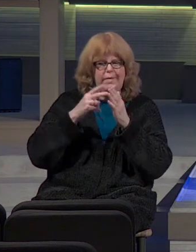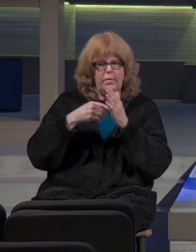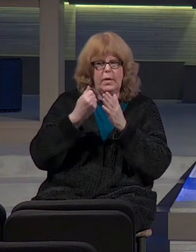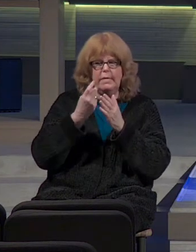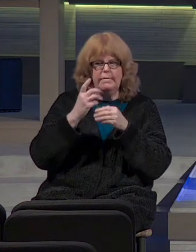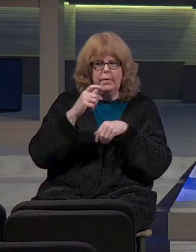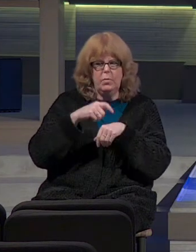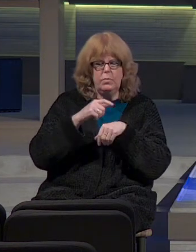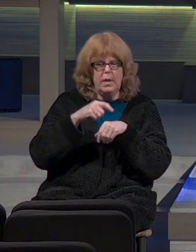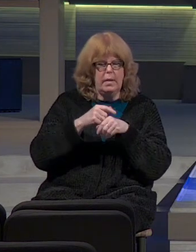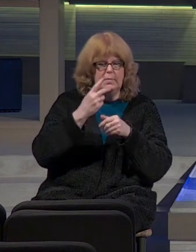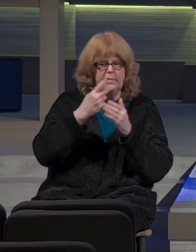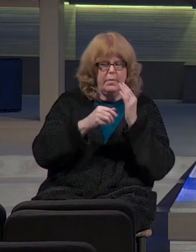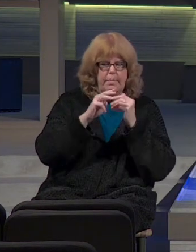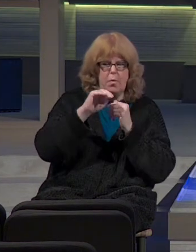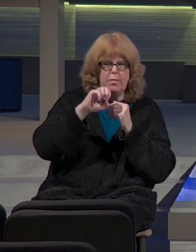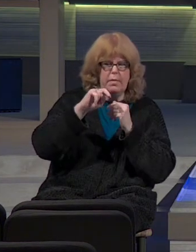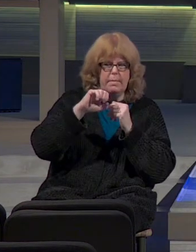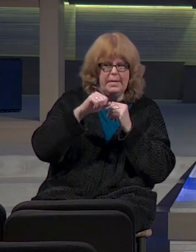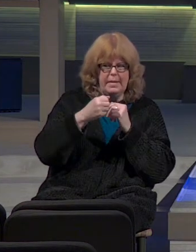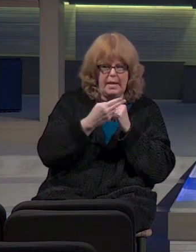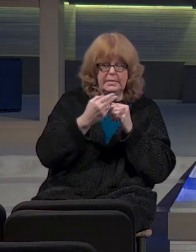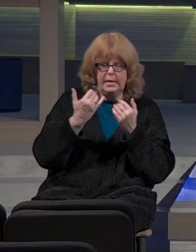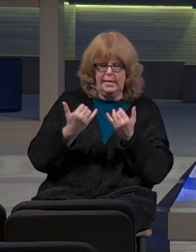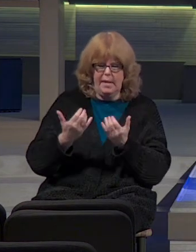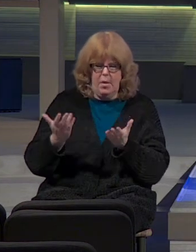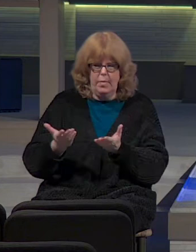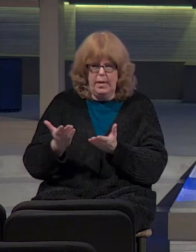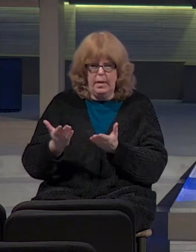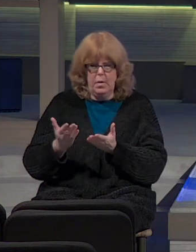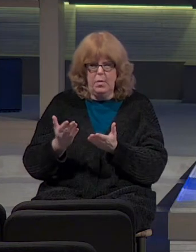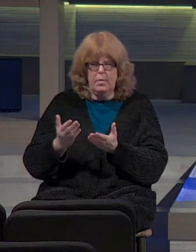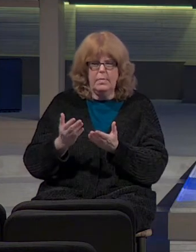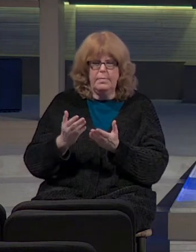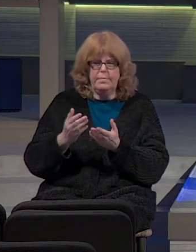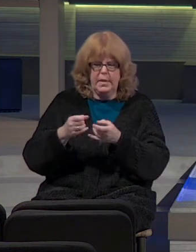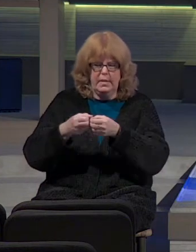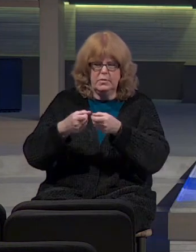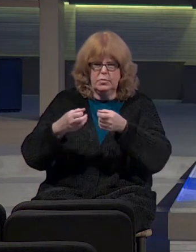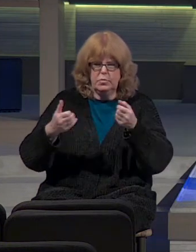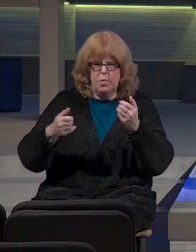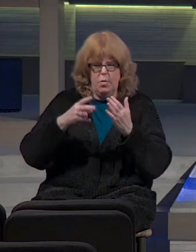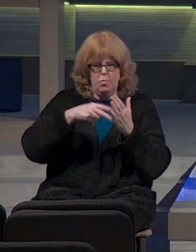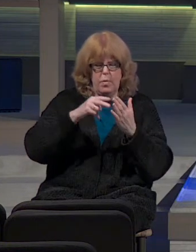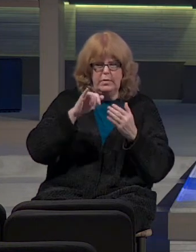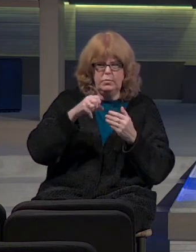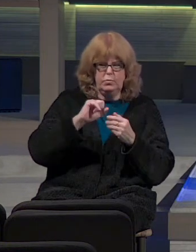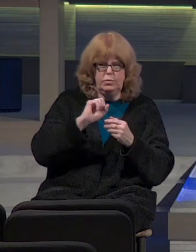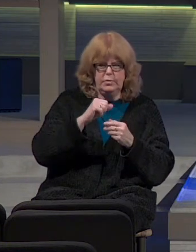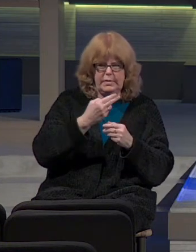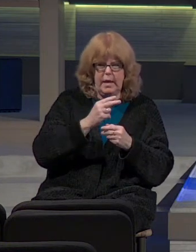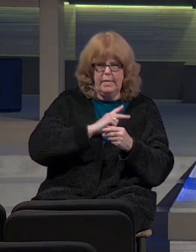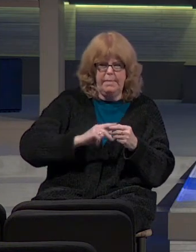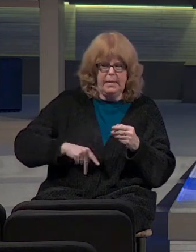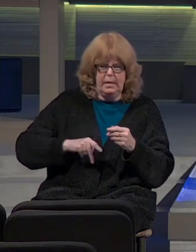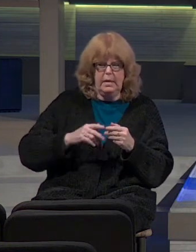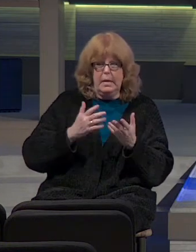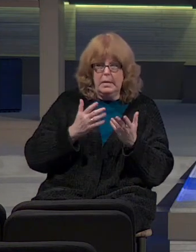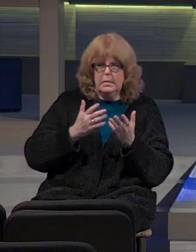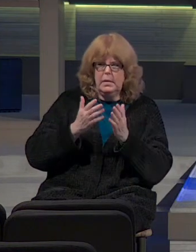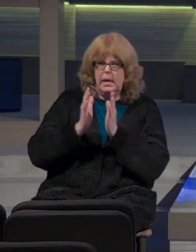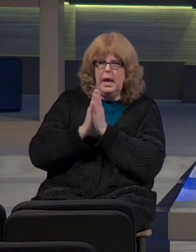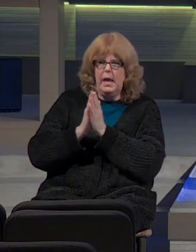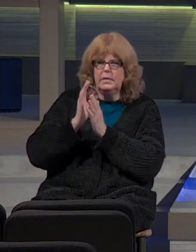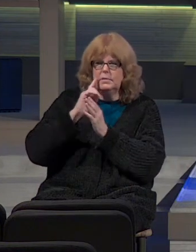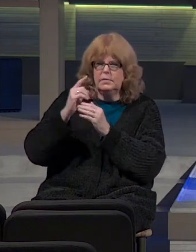referring to both Manasseh and now here, right, as this scroll was read to Josiah the king and he seeks counsel